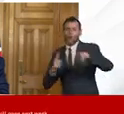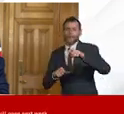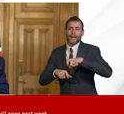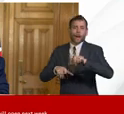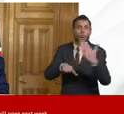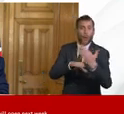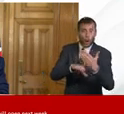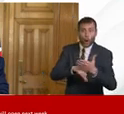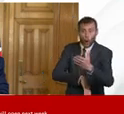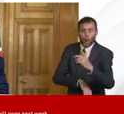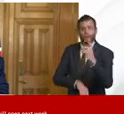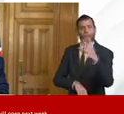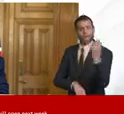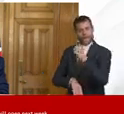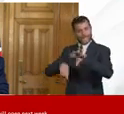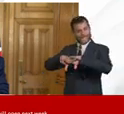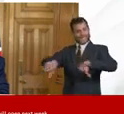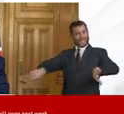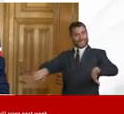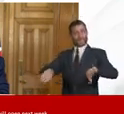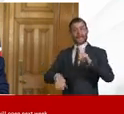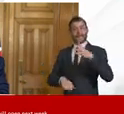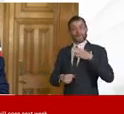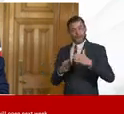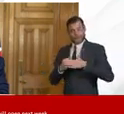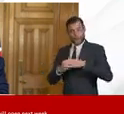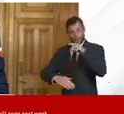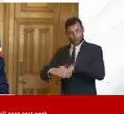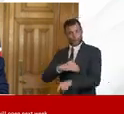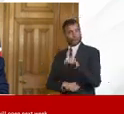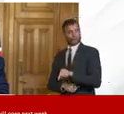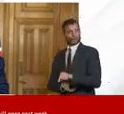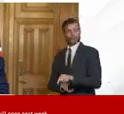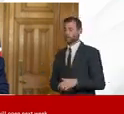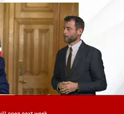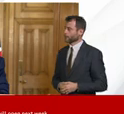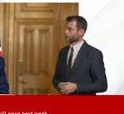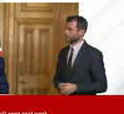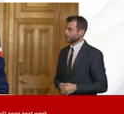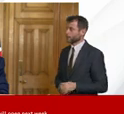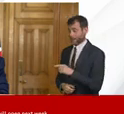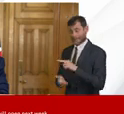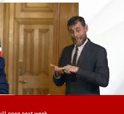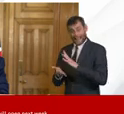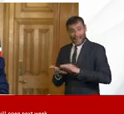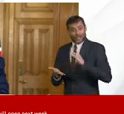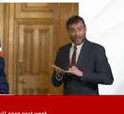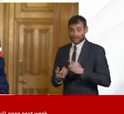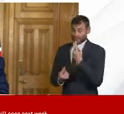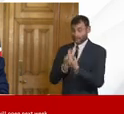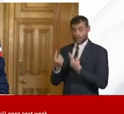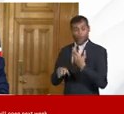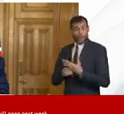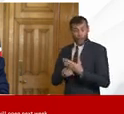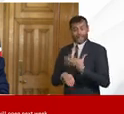with more tube trains running when it comes to nhs staff there's another reason why we need tube services up and running preferably